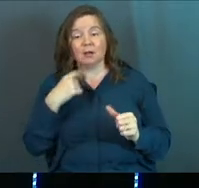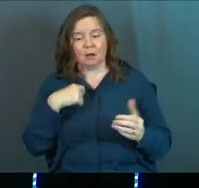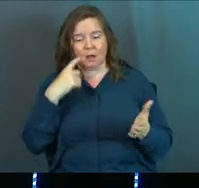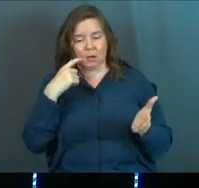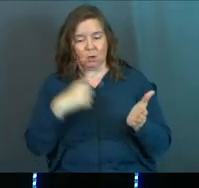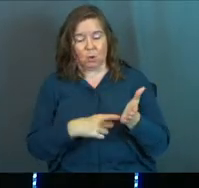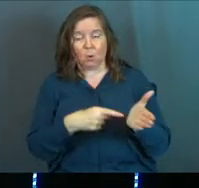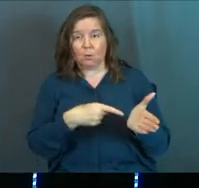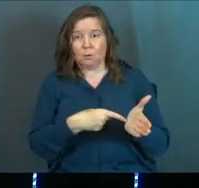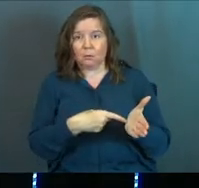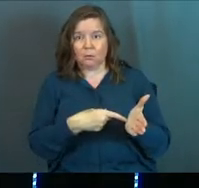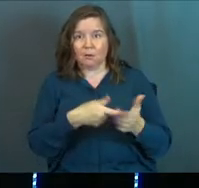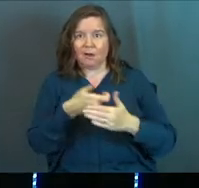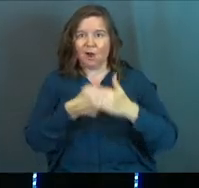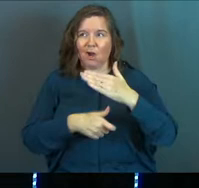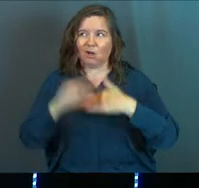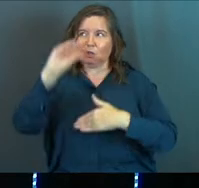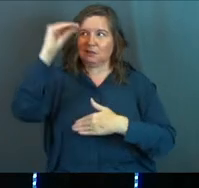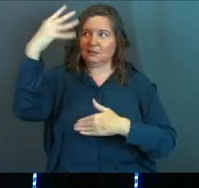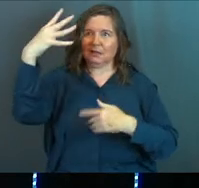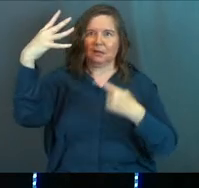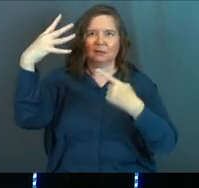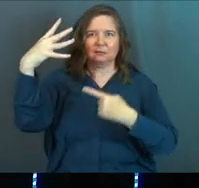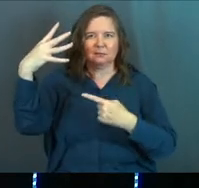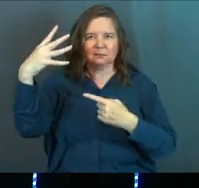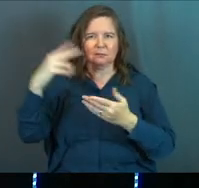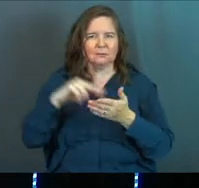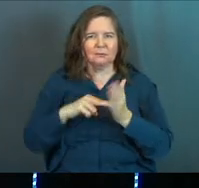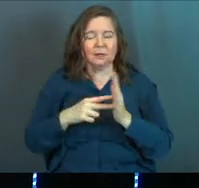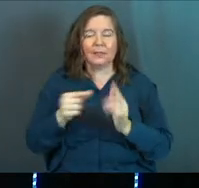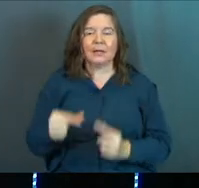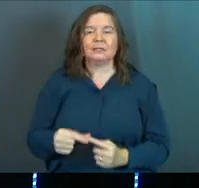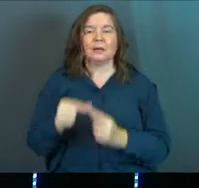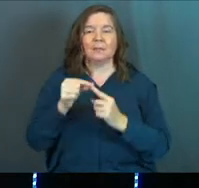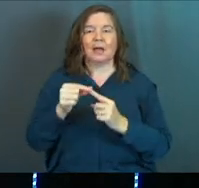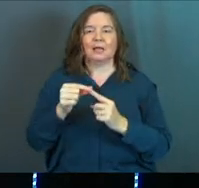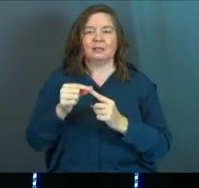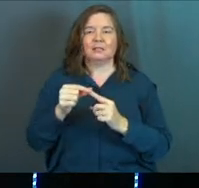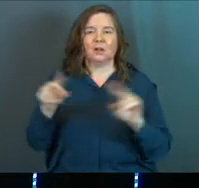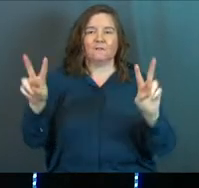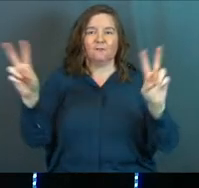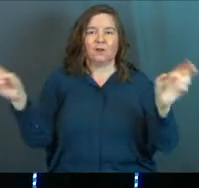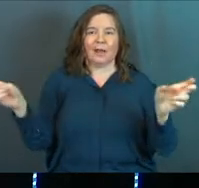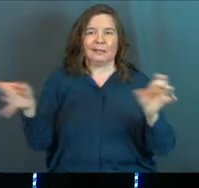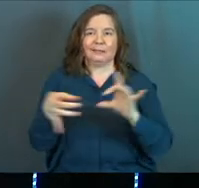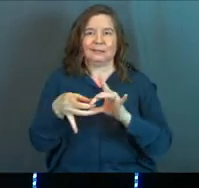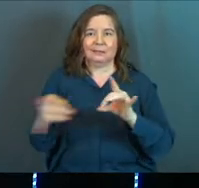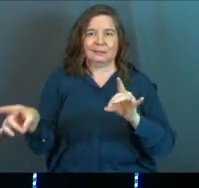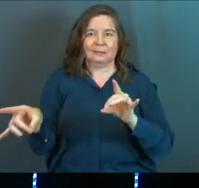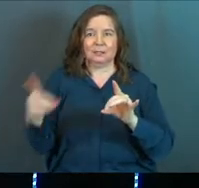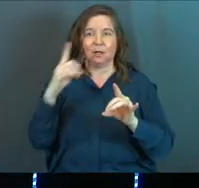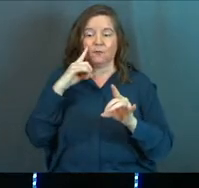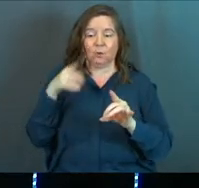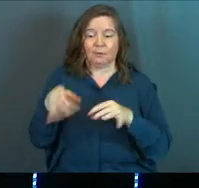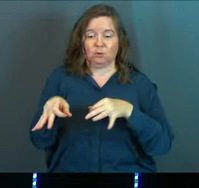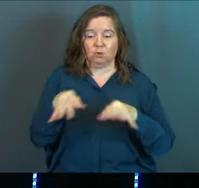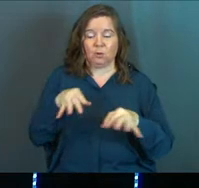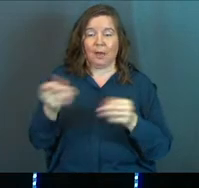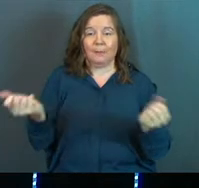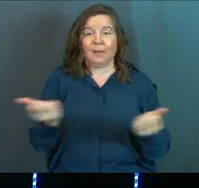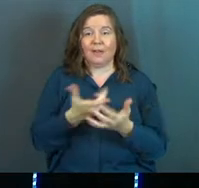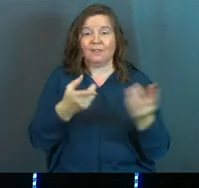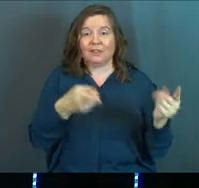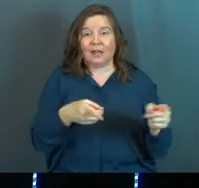I've noticed this thing under the sun. That's a special Solomon phrase for him to describe